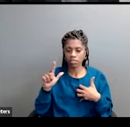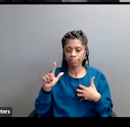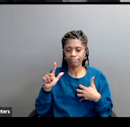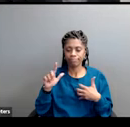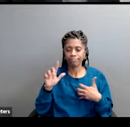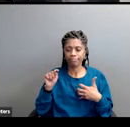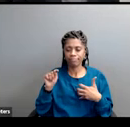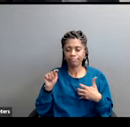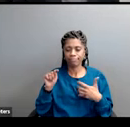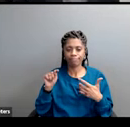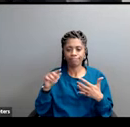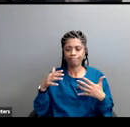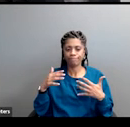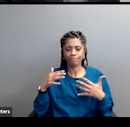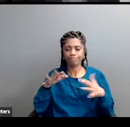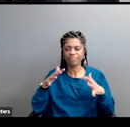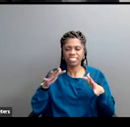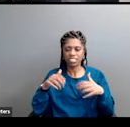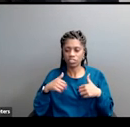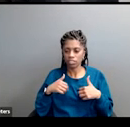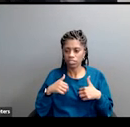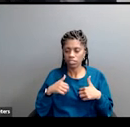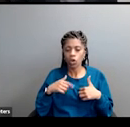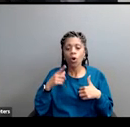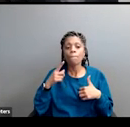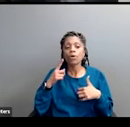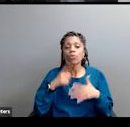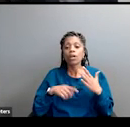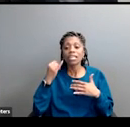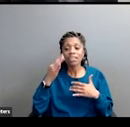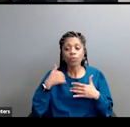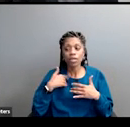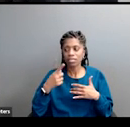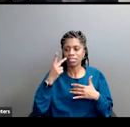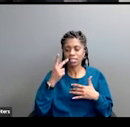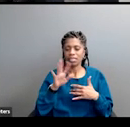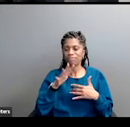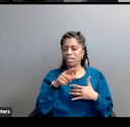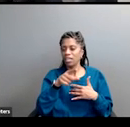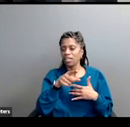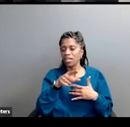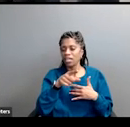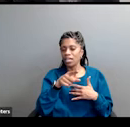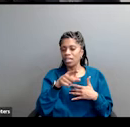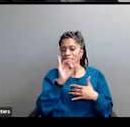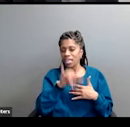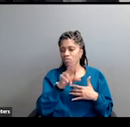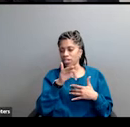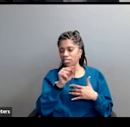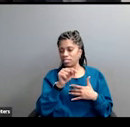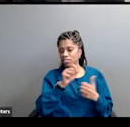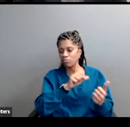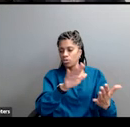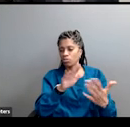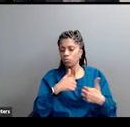how well are we going to do if we say, well, we're just going to ignore your main strategy. We won't address it. We won't talk about it. And here's what I want to